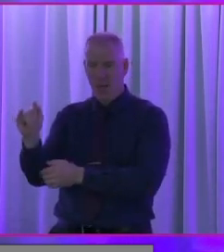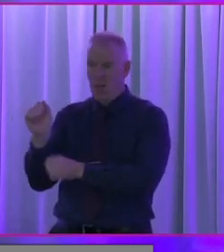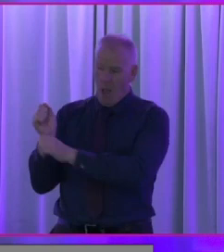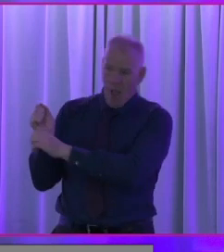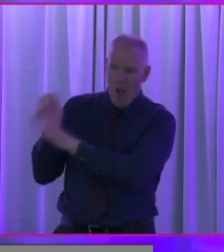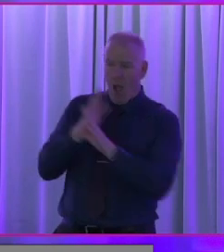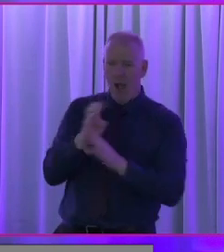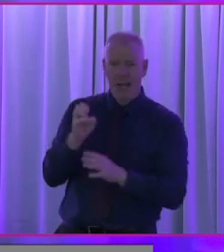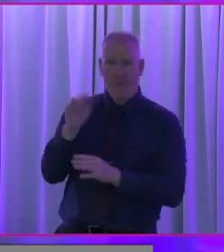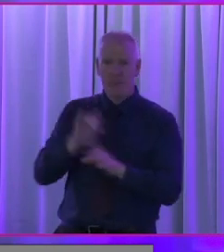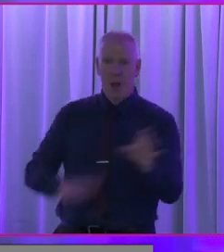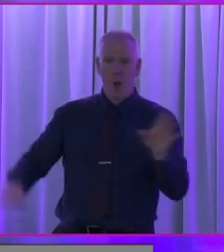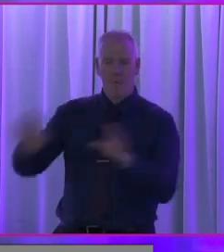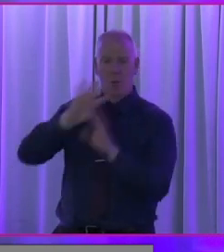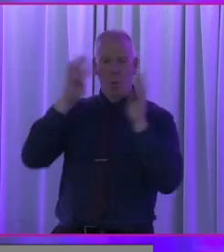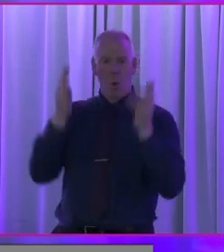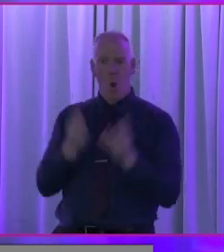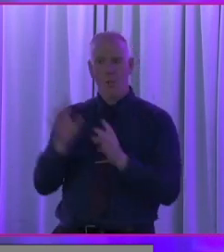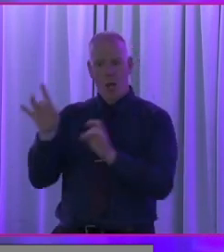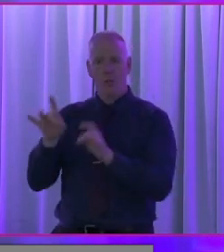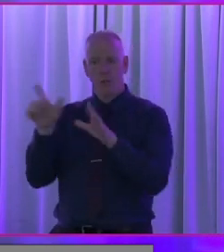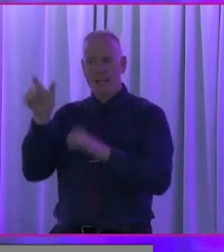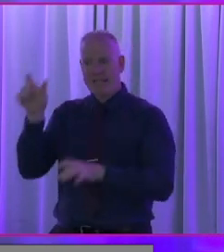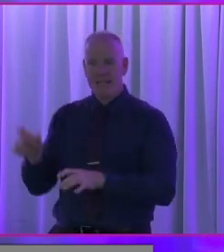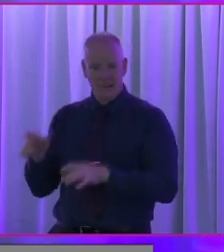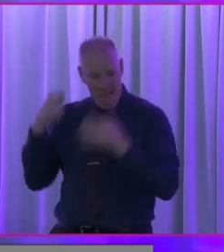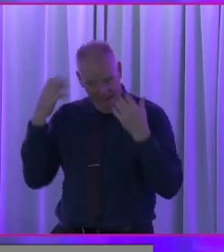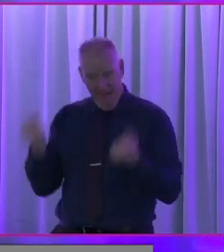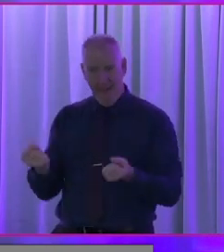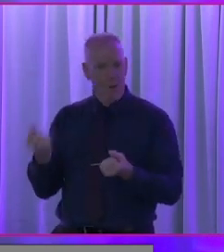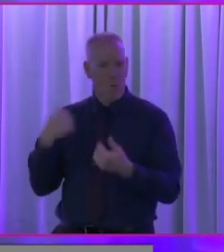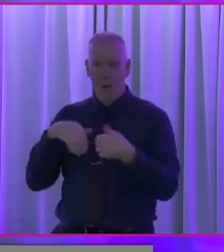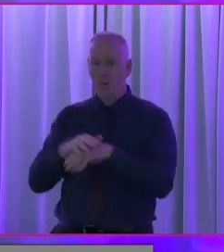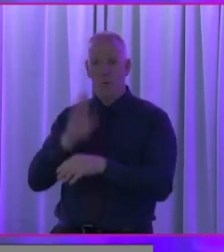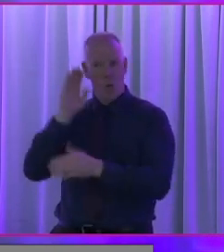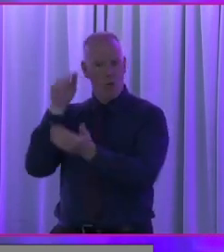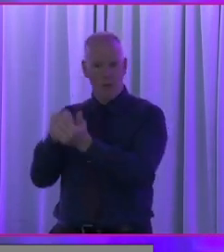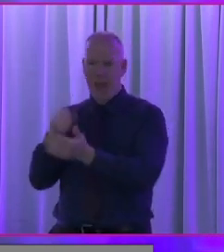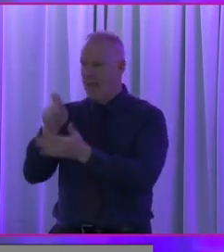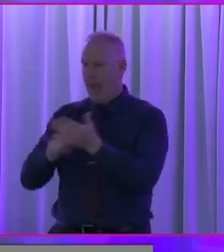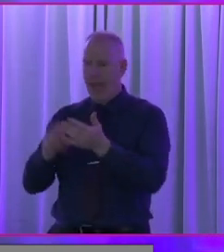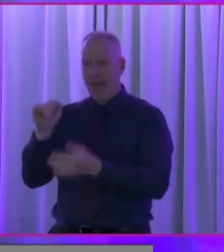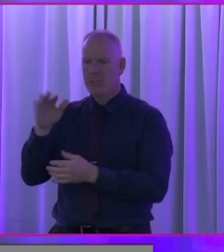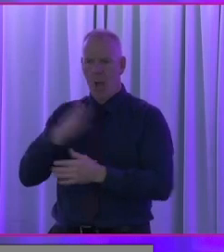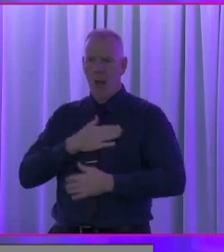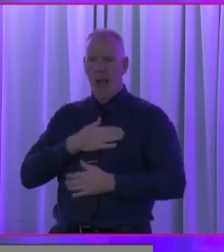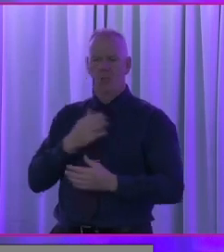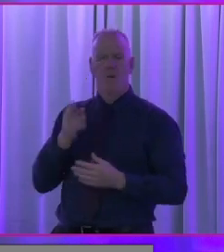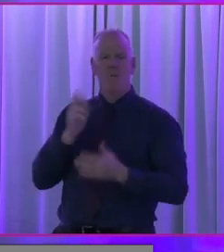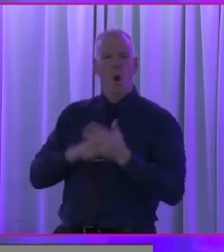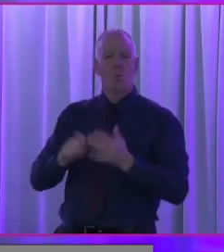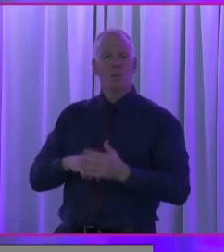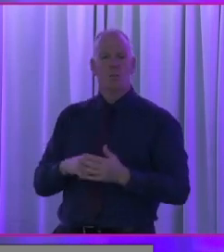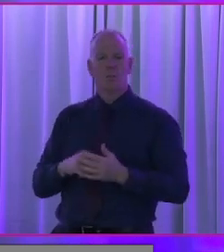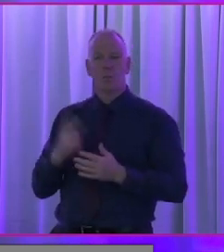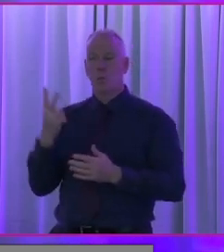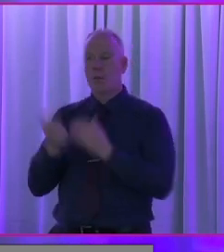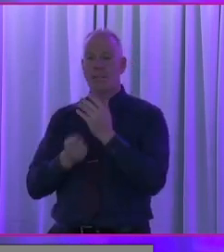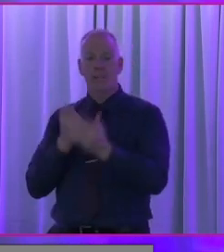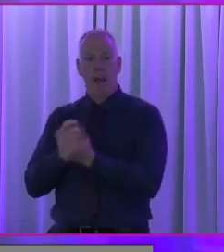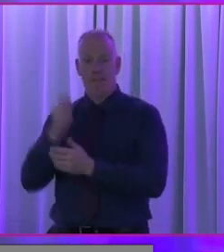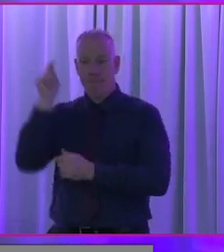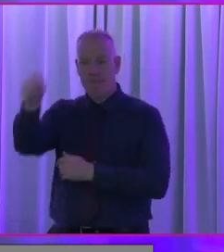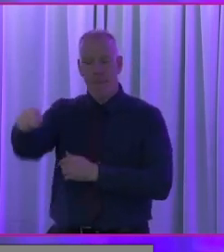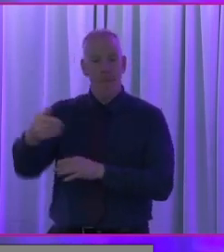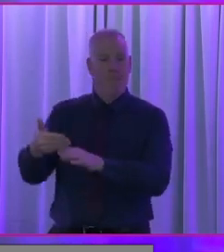embassy across the world, as an Australian citizen, no matter where you are, you turn up in your embassy and say, I'd like to vote in two weeks, the